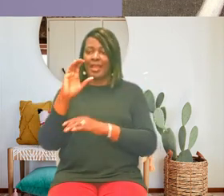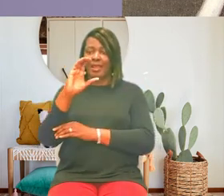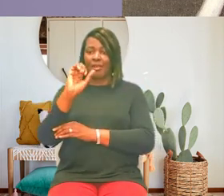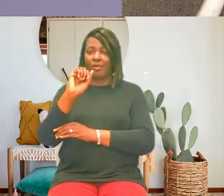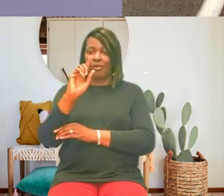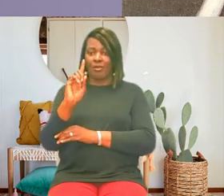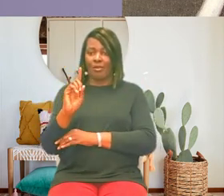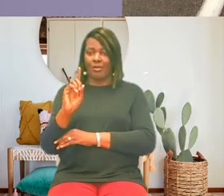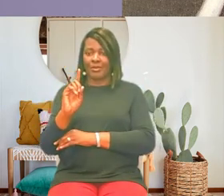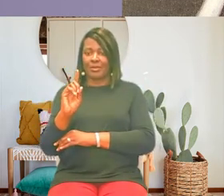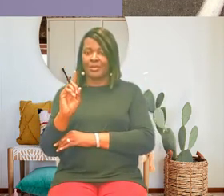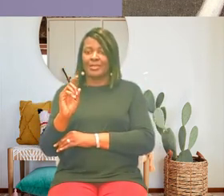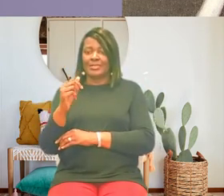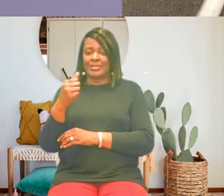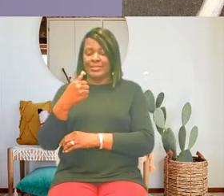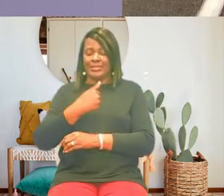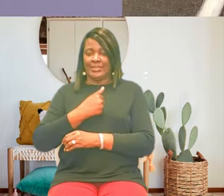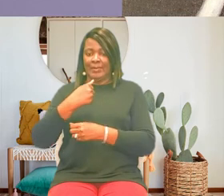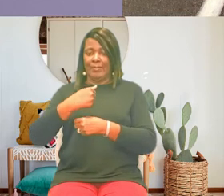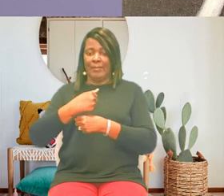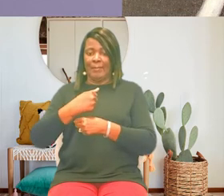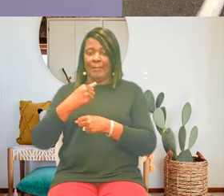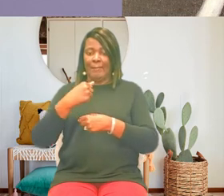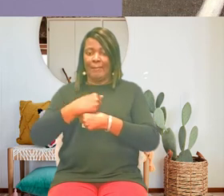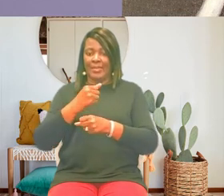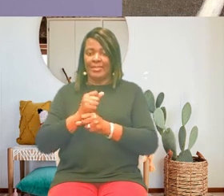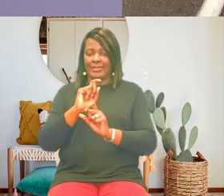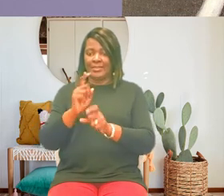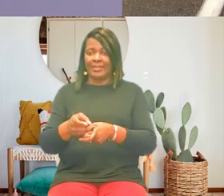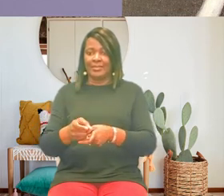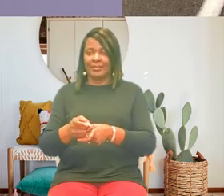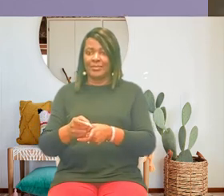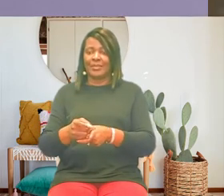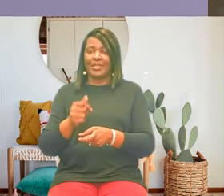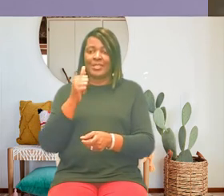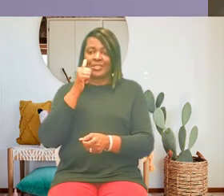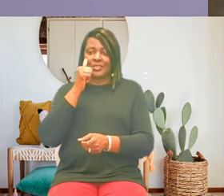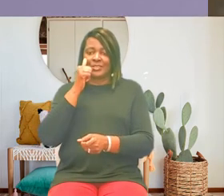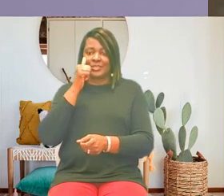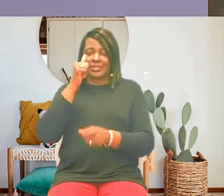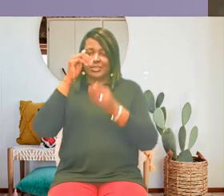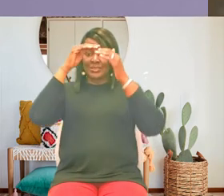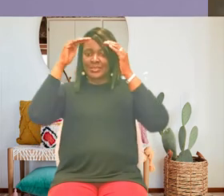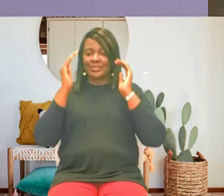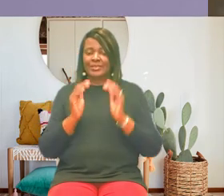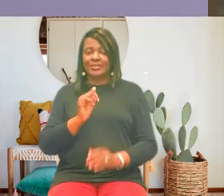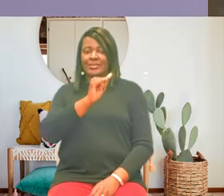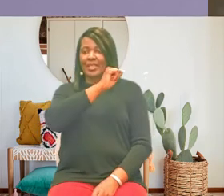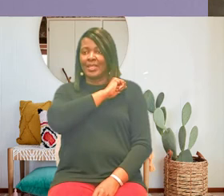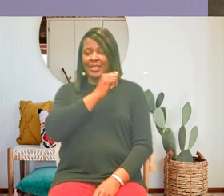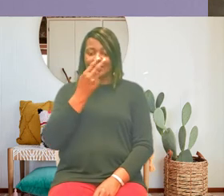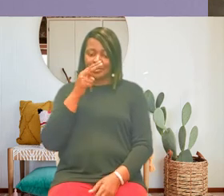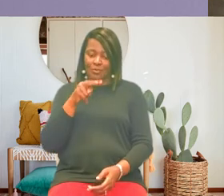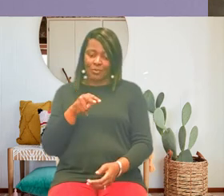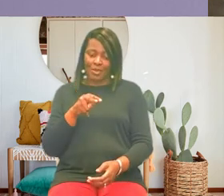dots and the other filled with browns and pinks and whites sister anne just stared at the